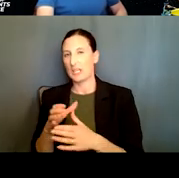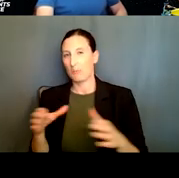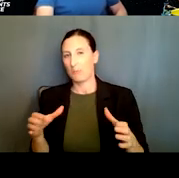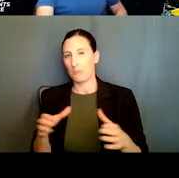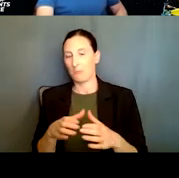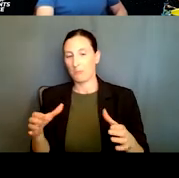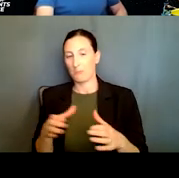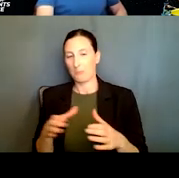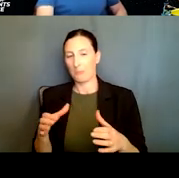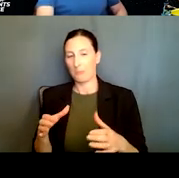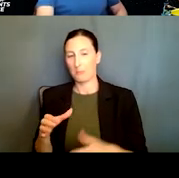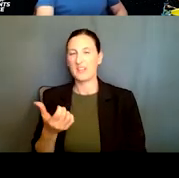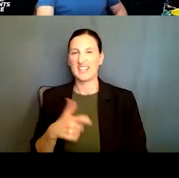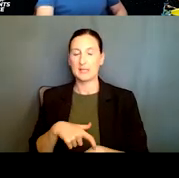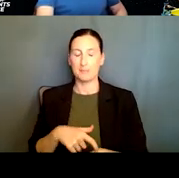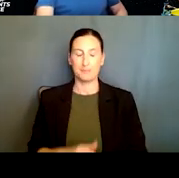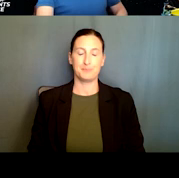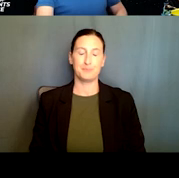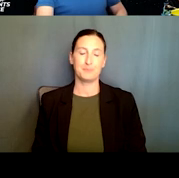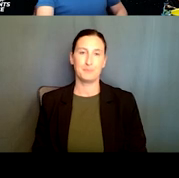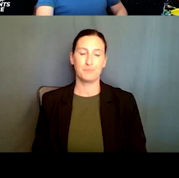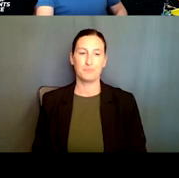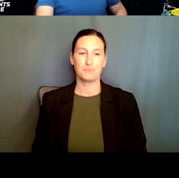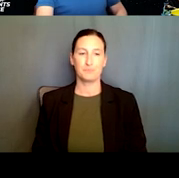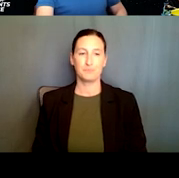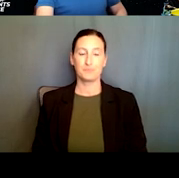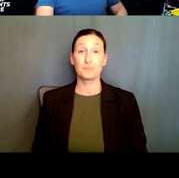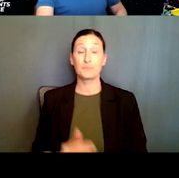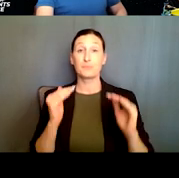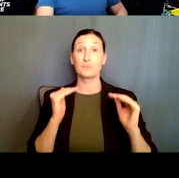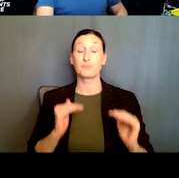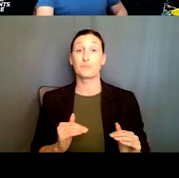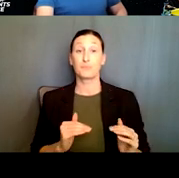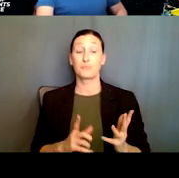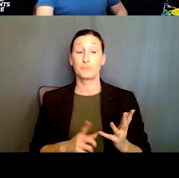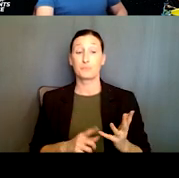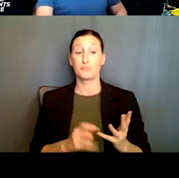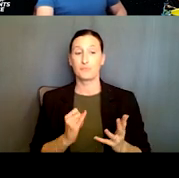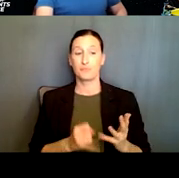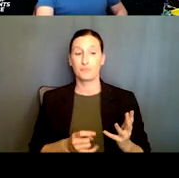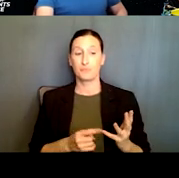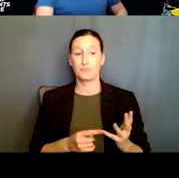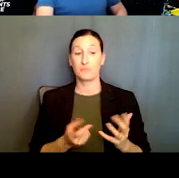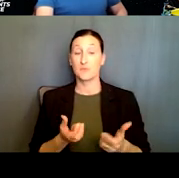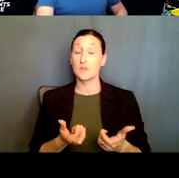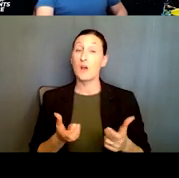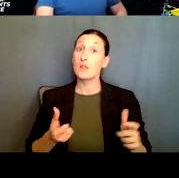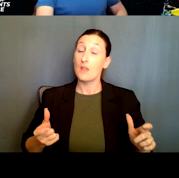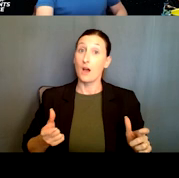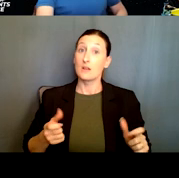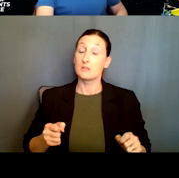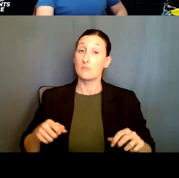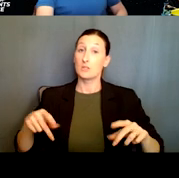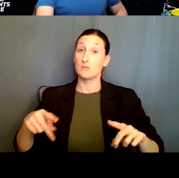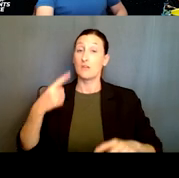that I mentioned earlier. Uh, the, there is also a larger, um, opportunity, this, uh, frontier proposals